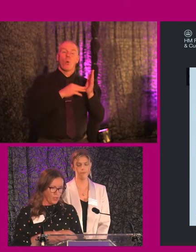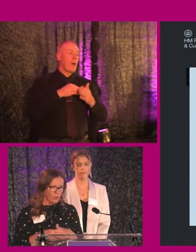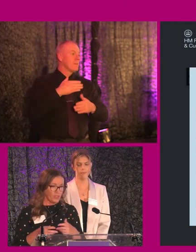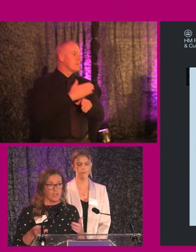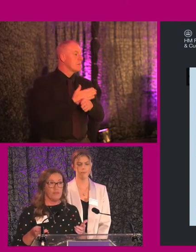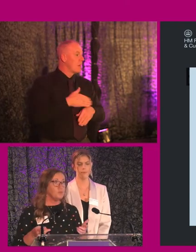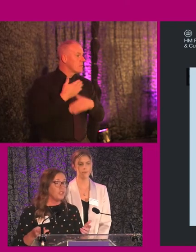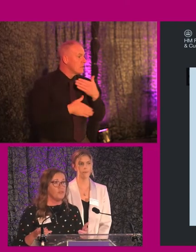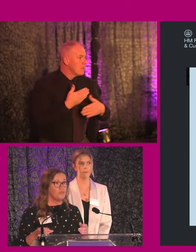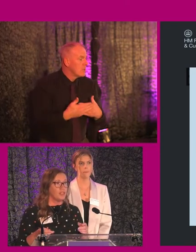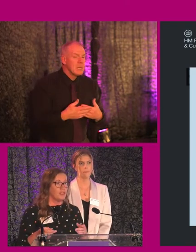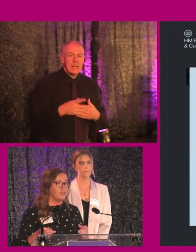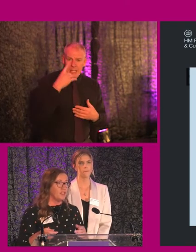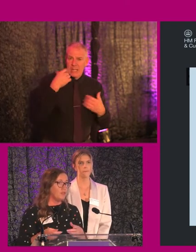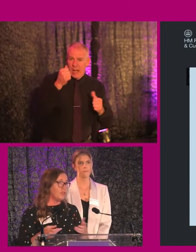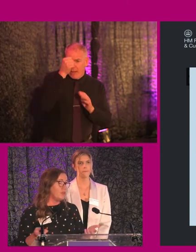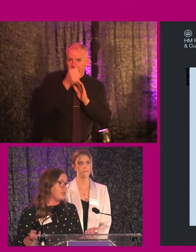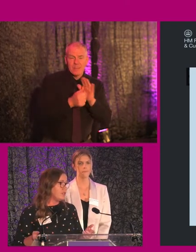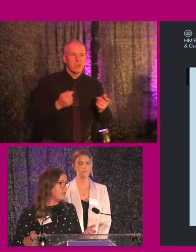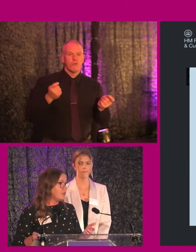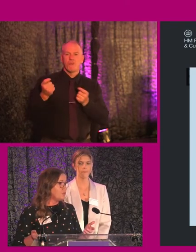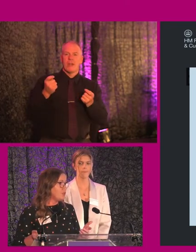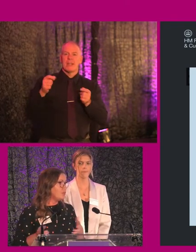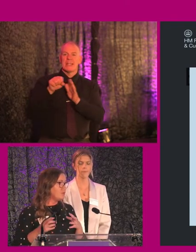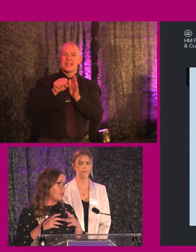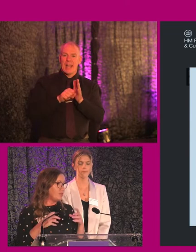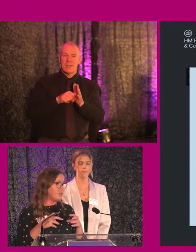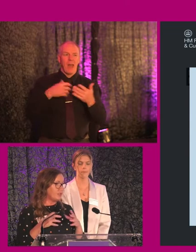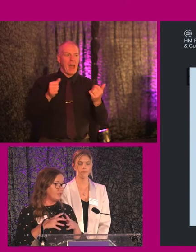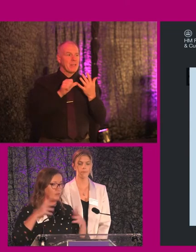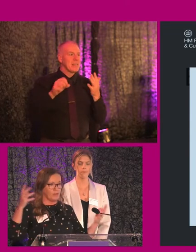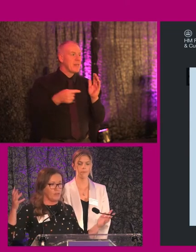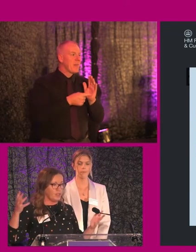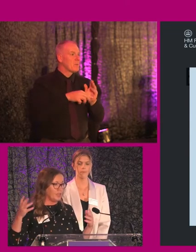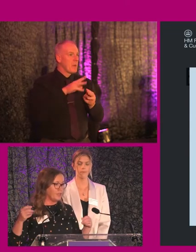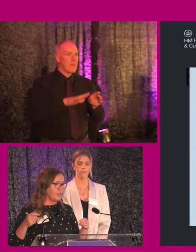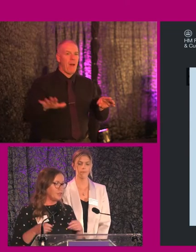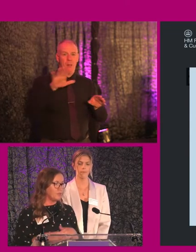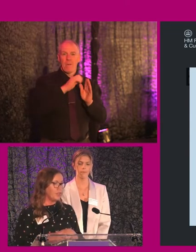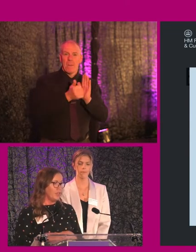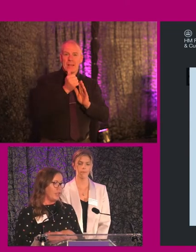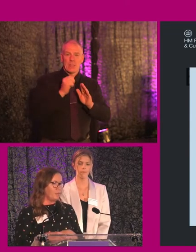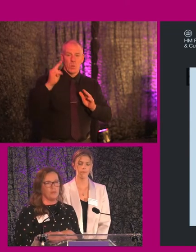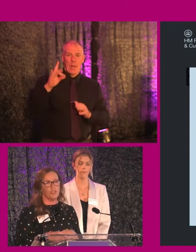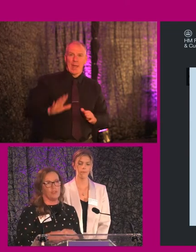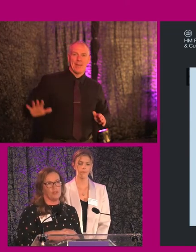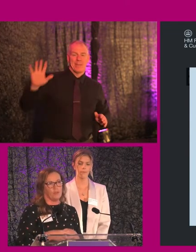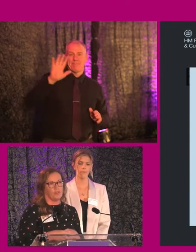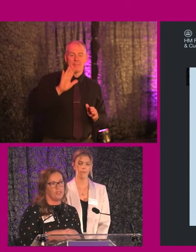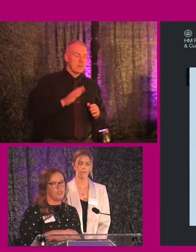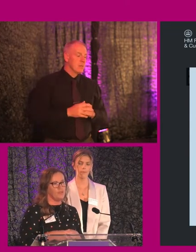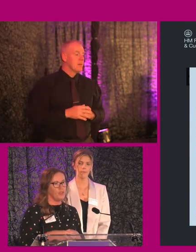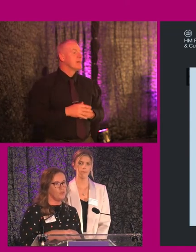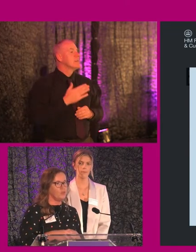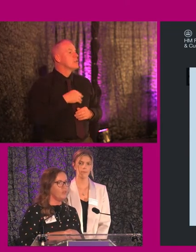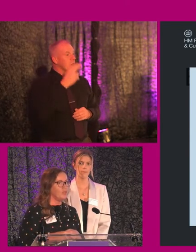we did have experience of running an estate. Obviously we had 60,000 people in buildings throughout the United Kingdom. To give you a bit